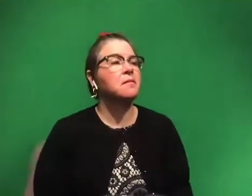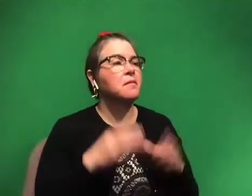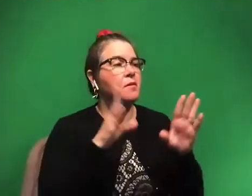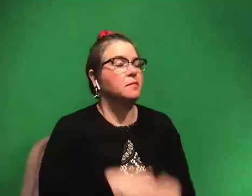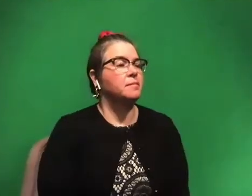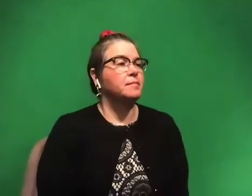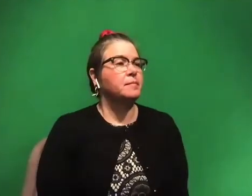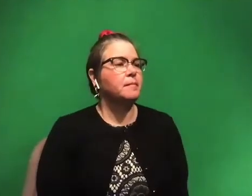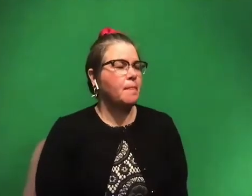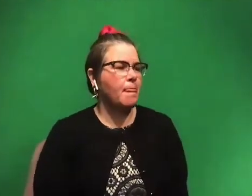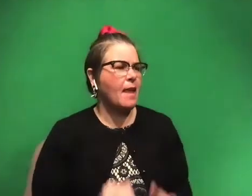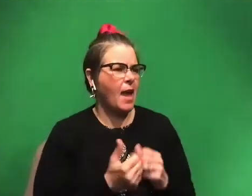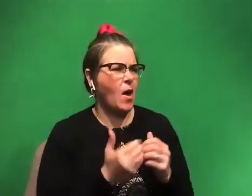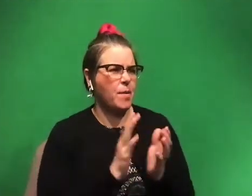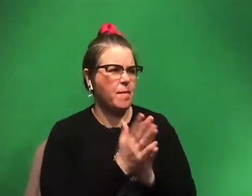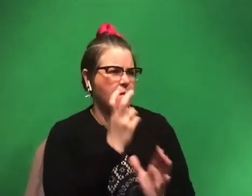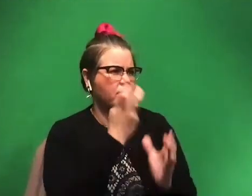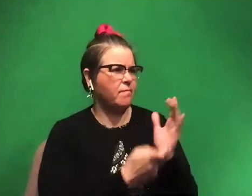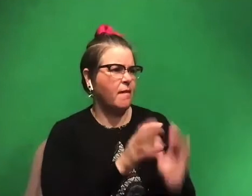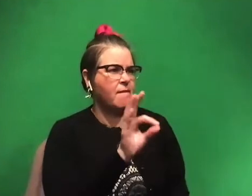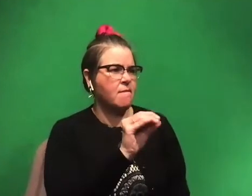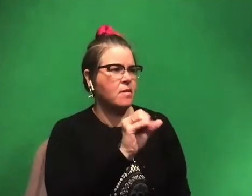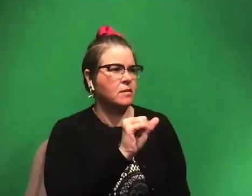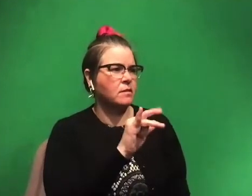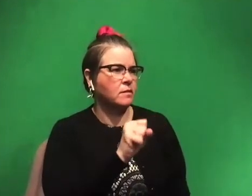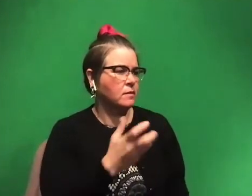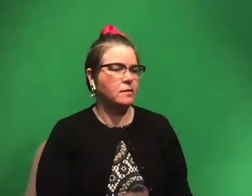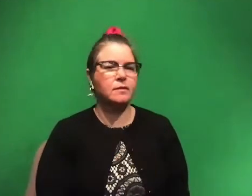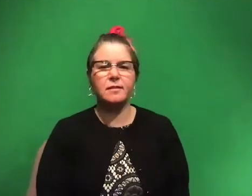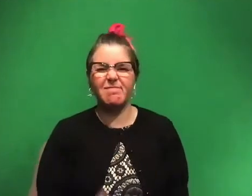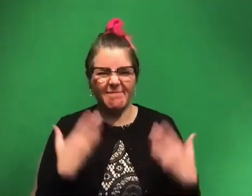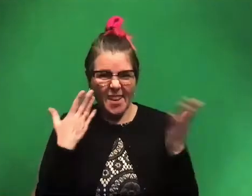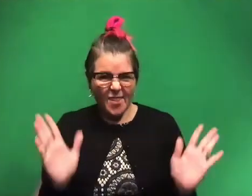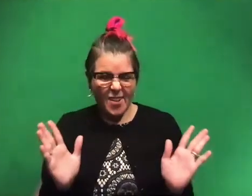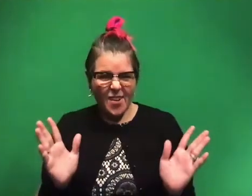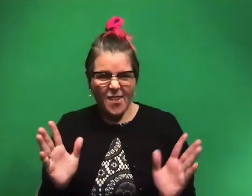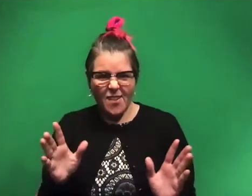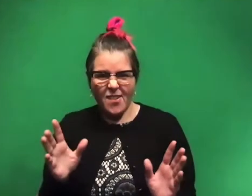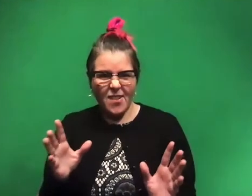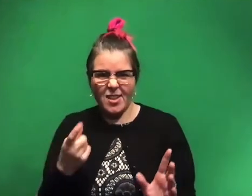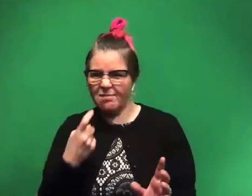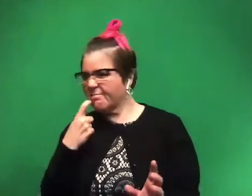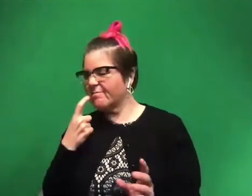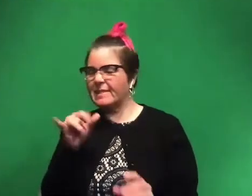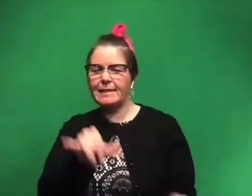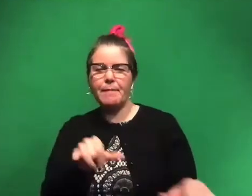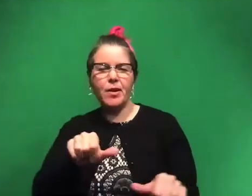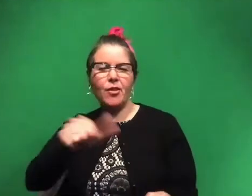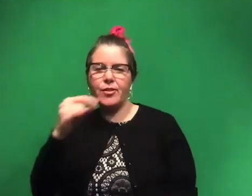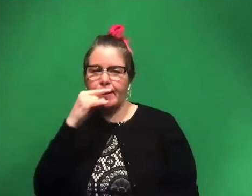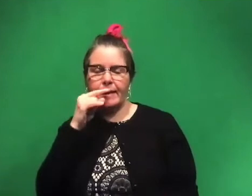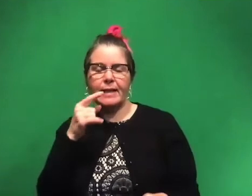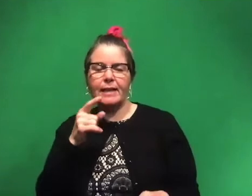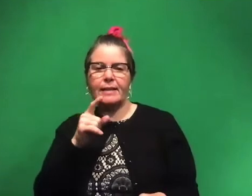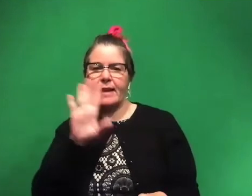Um, how did you become interested in fossils? I don't know. I caught fossil fever like every kid did and it just never